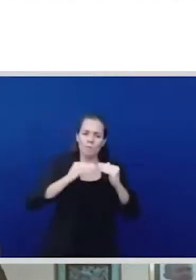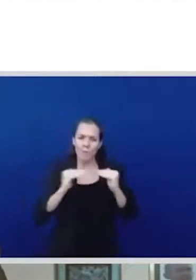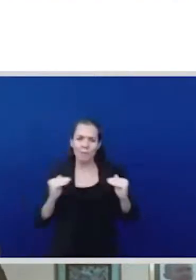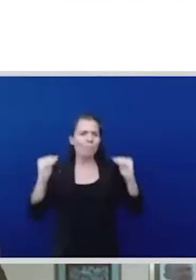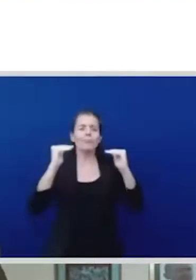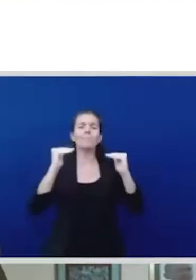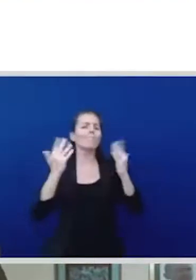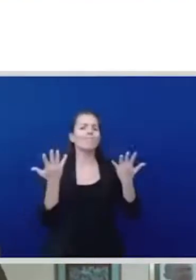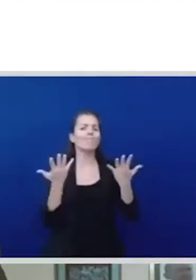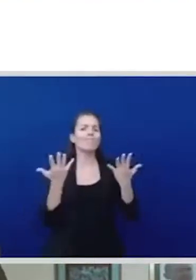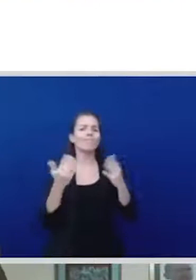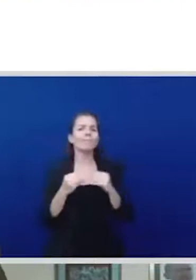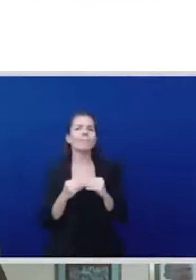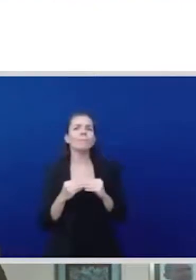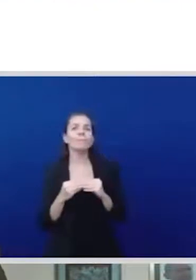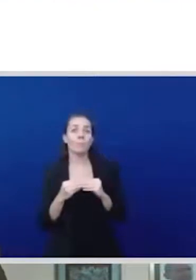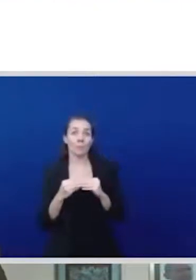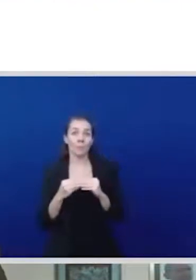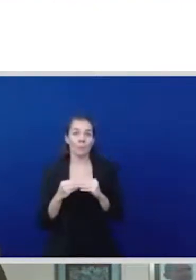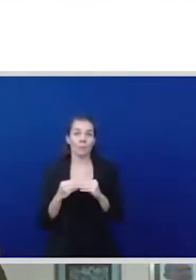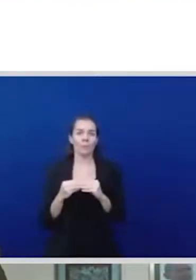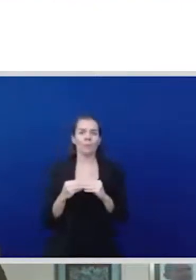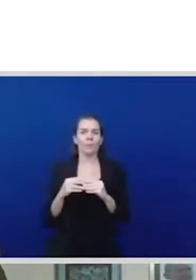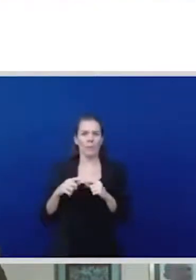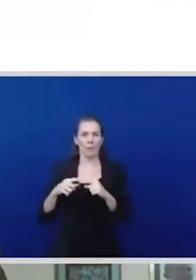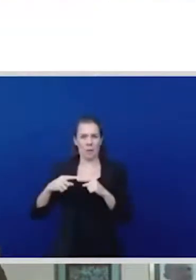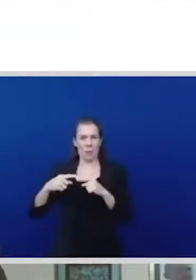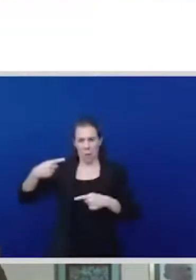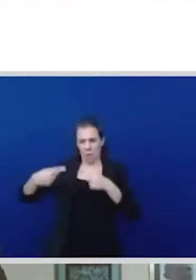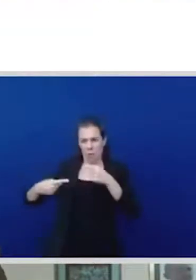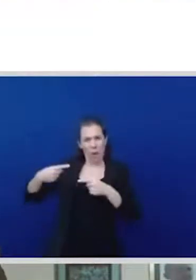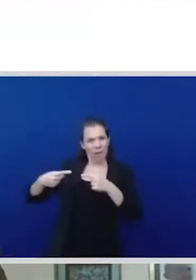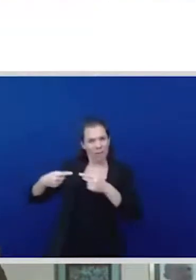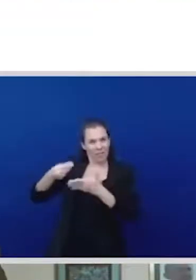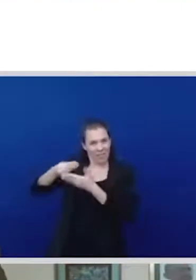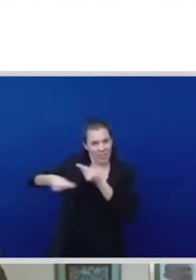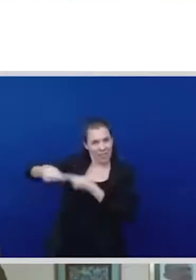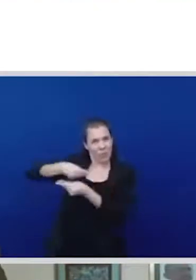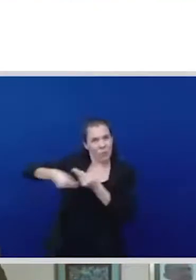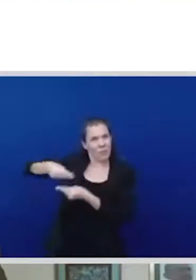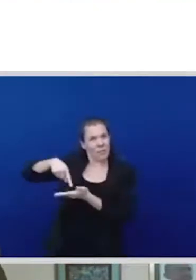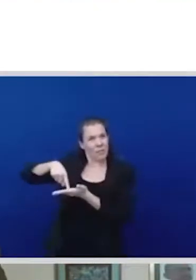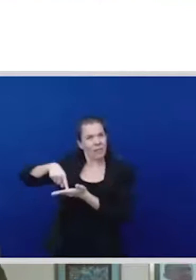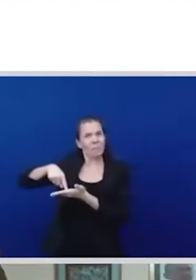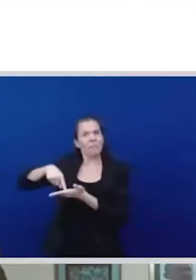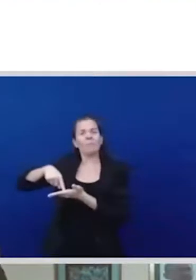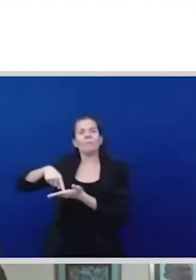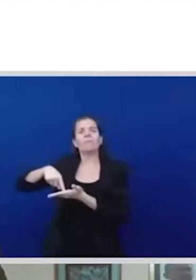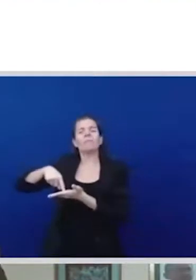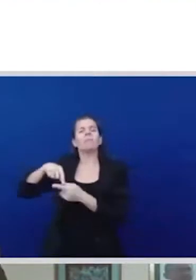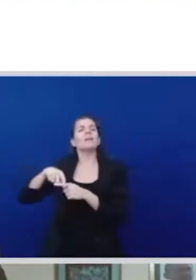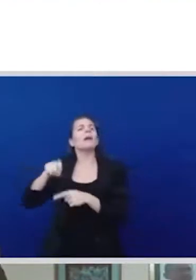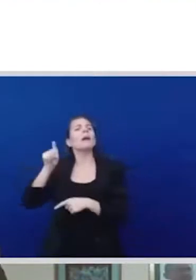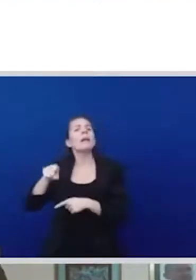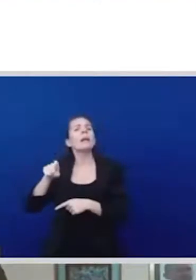reality in digital reality and different ethnic groups those who are at the base of the society those who have